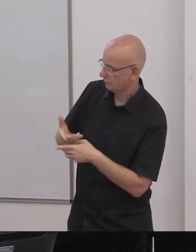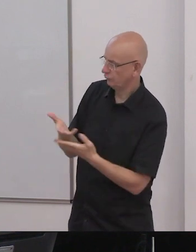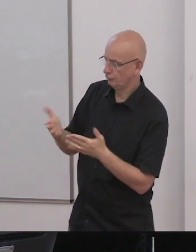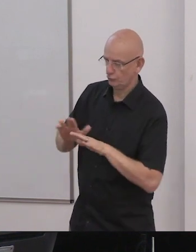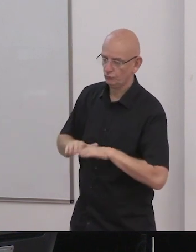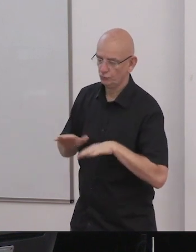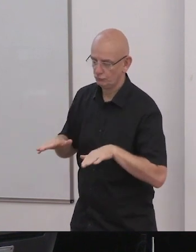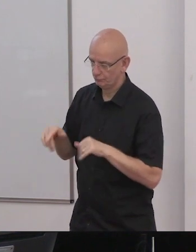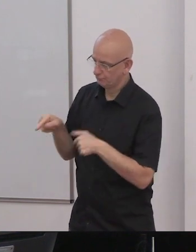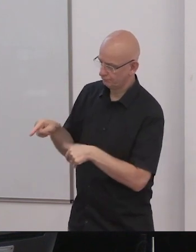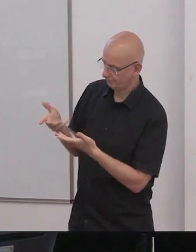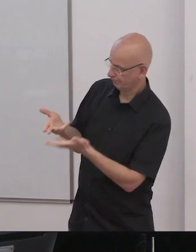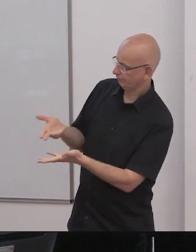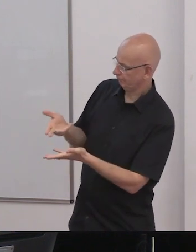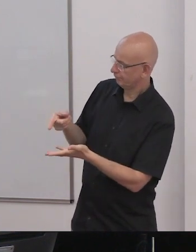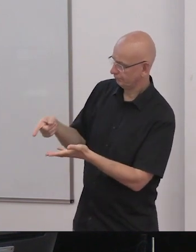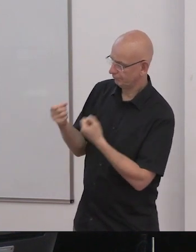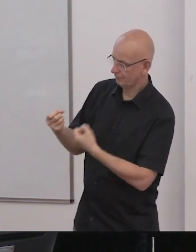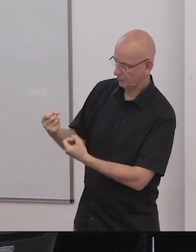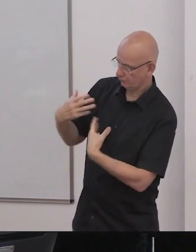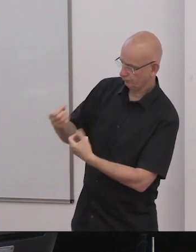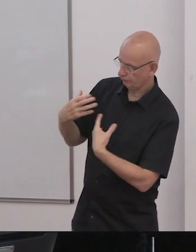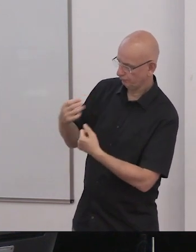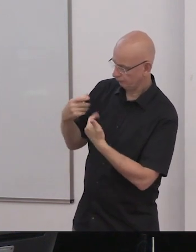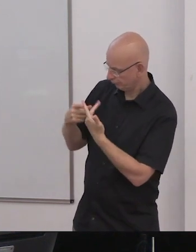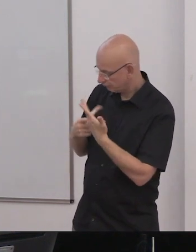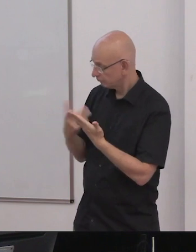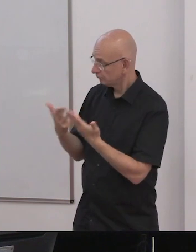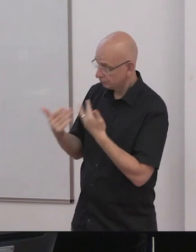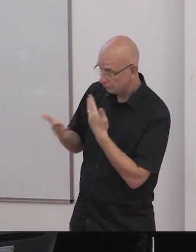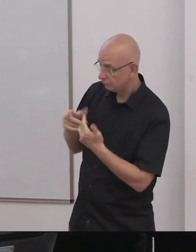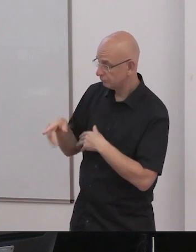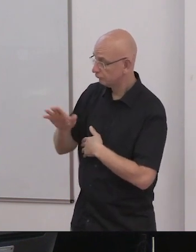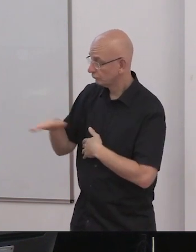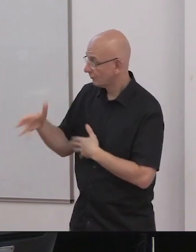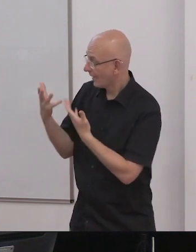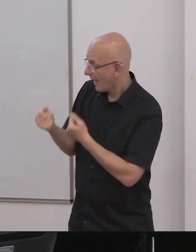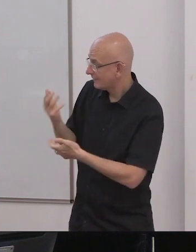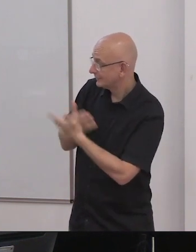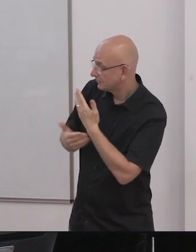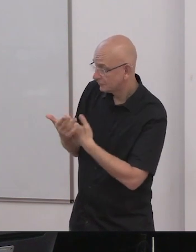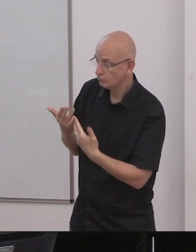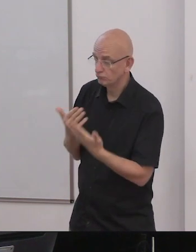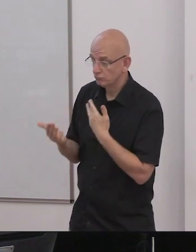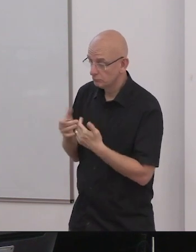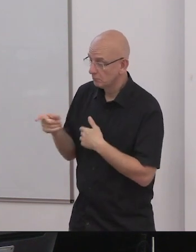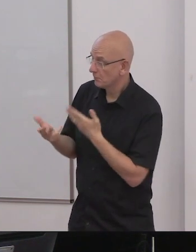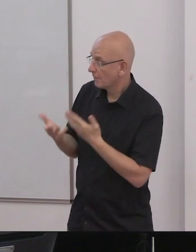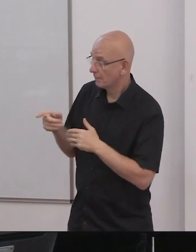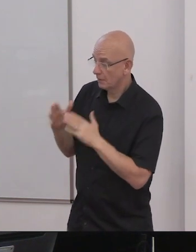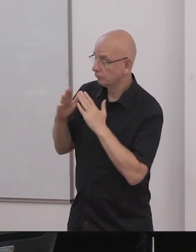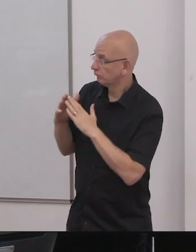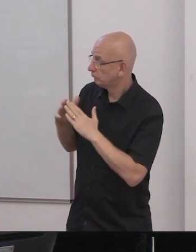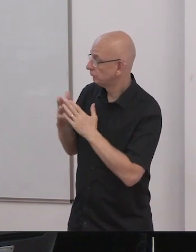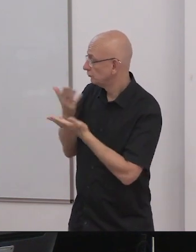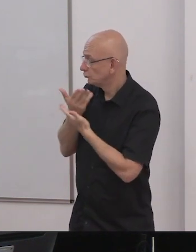or children homeless, wherever it is, hearing their voice. I always say you get a much better system, a much better product